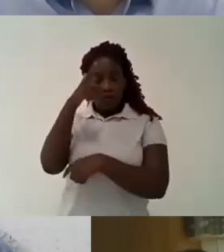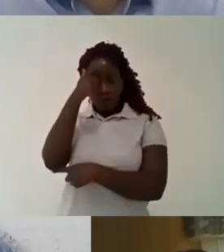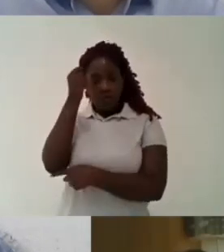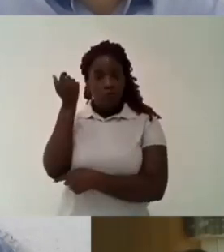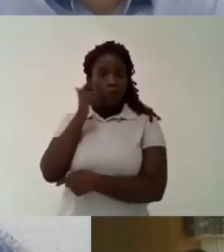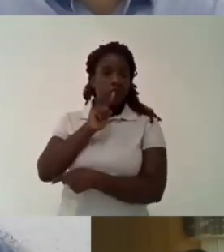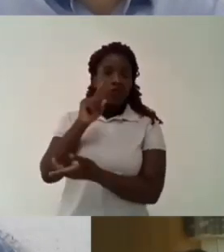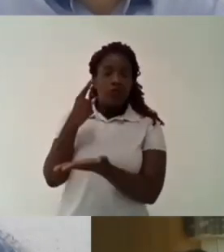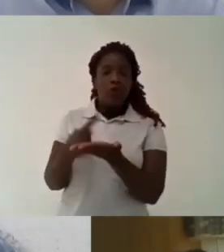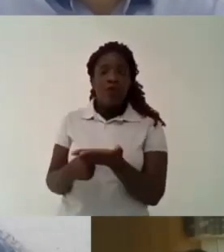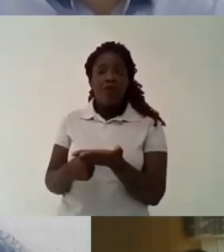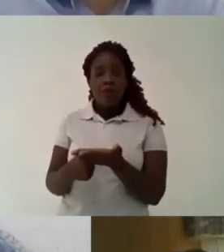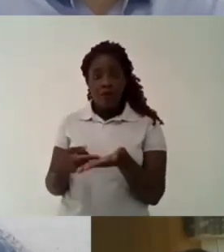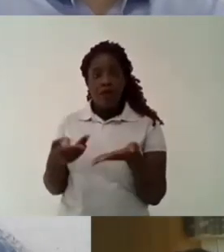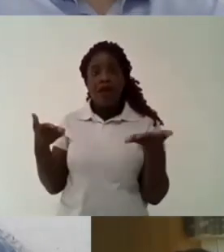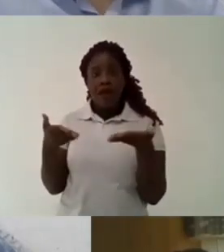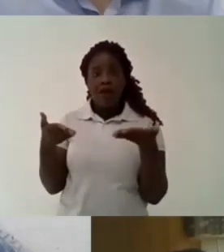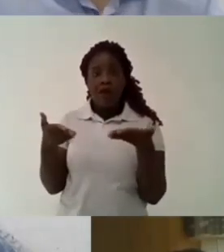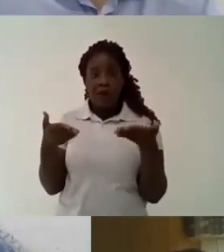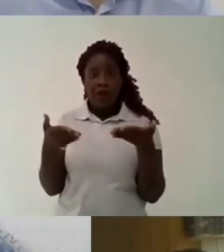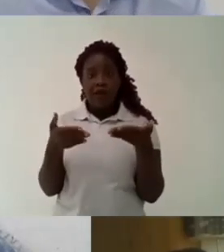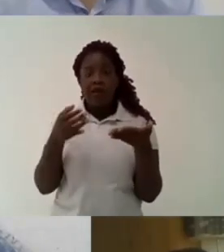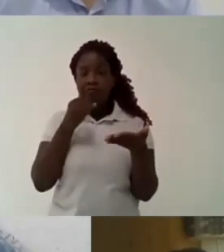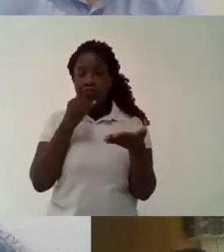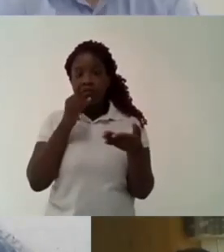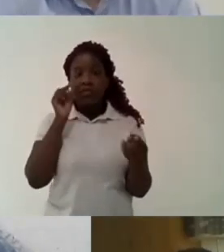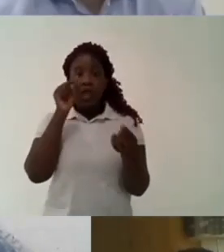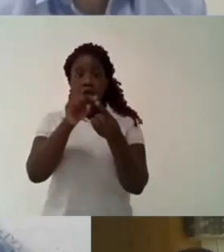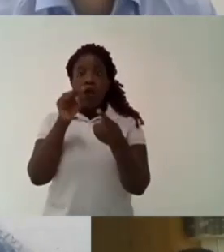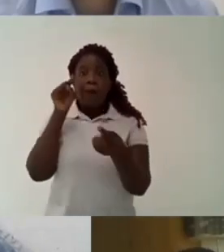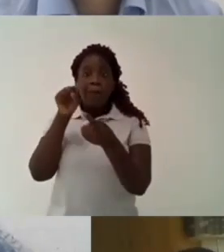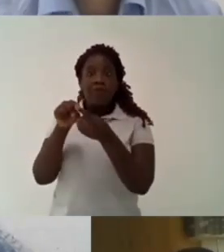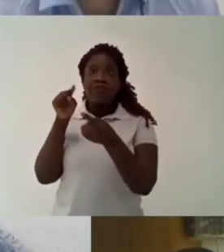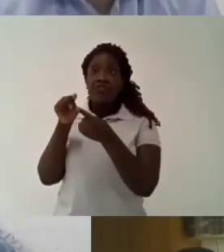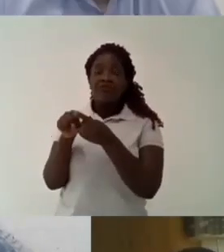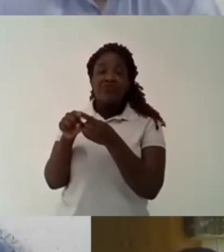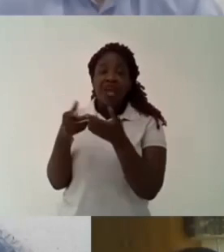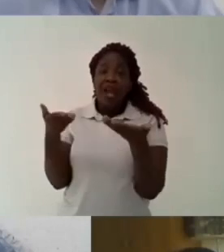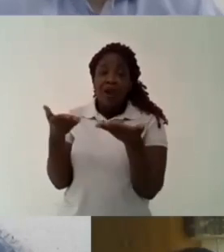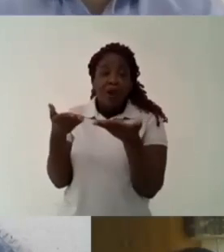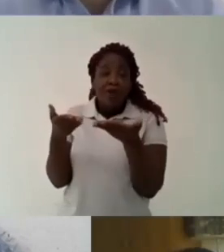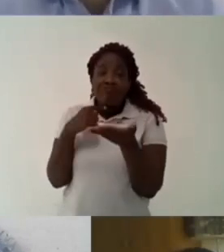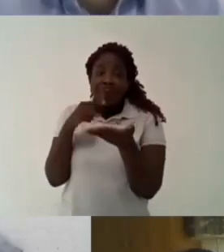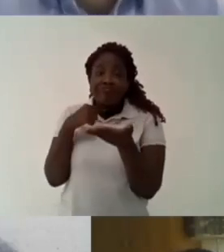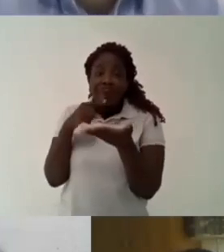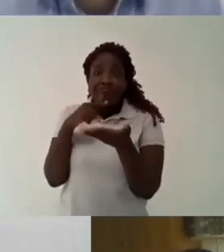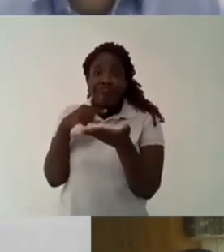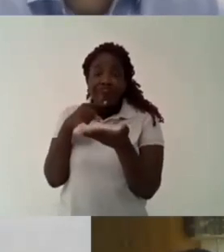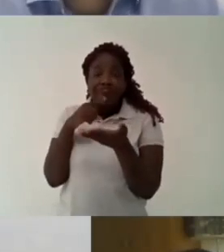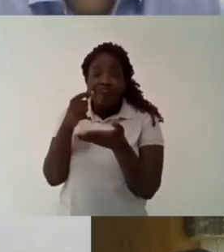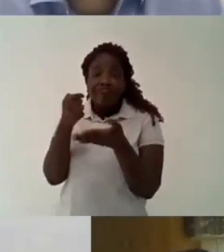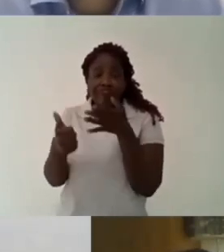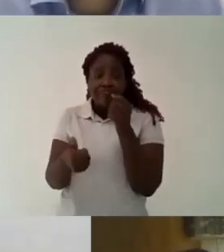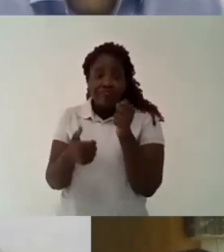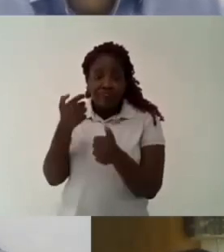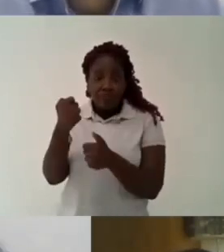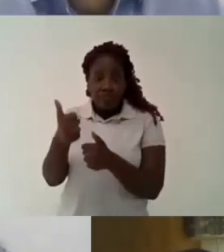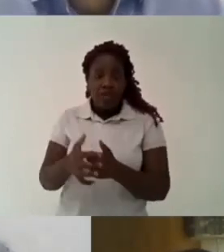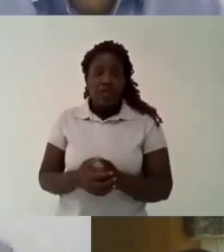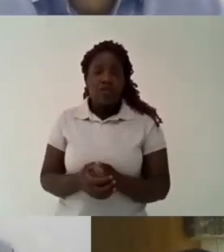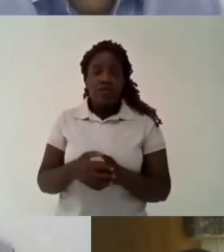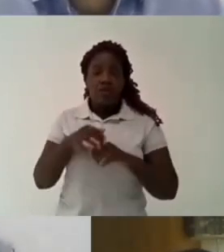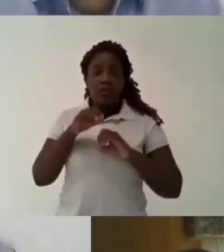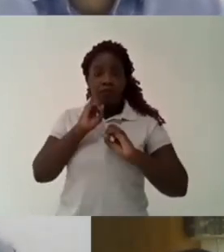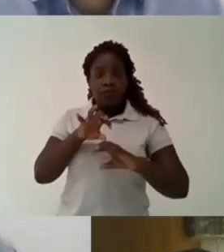but uh when we talk about all the different order objectives we are quite far away from